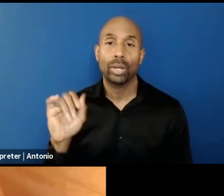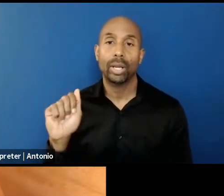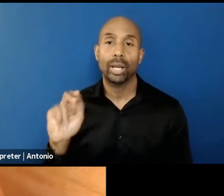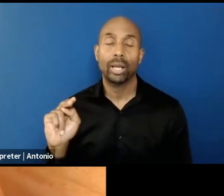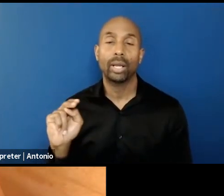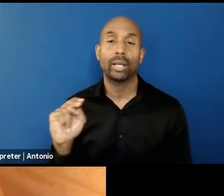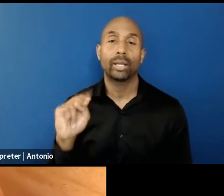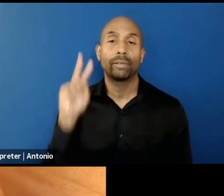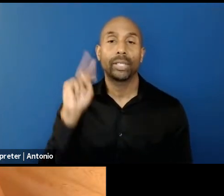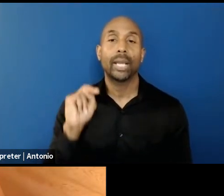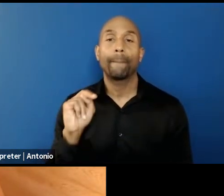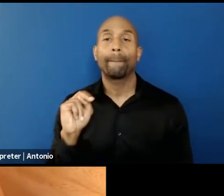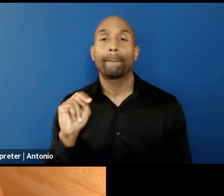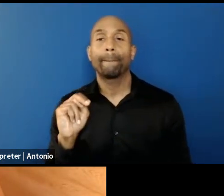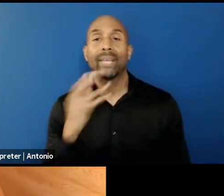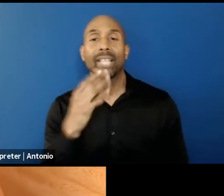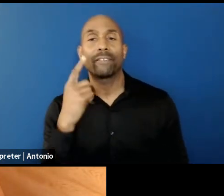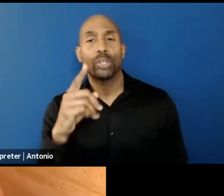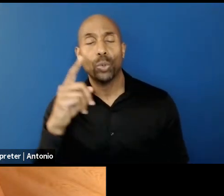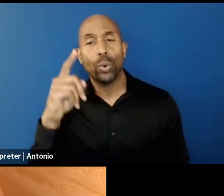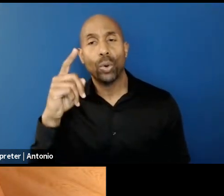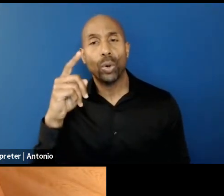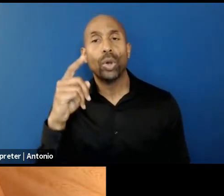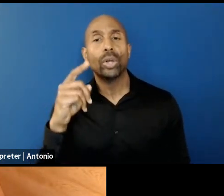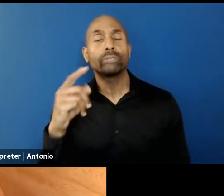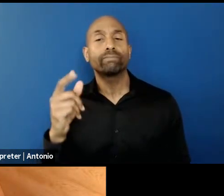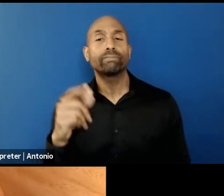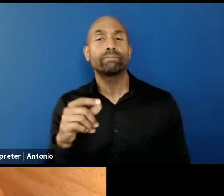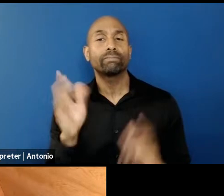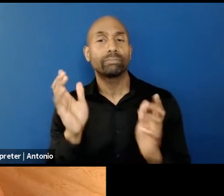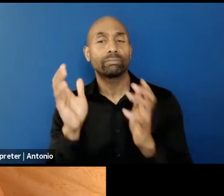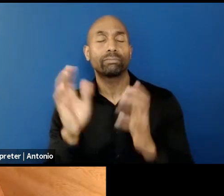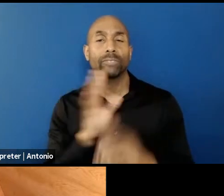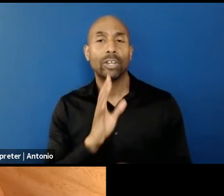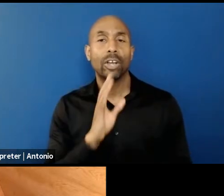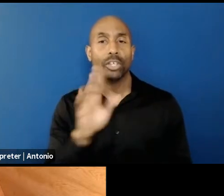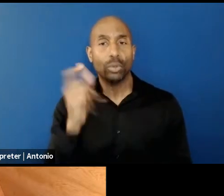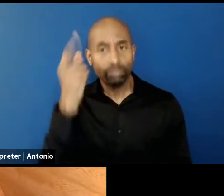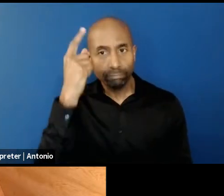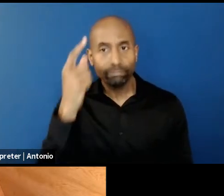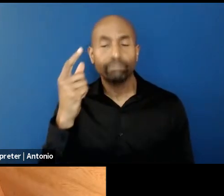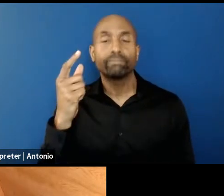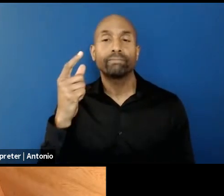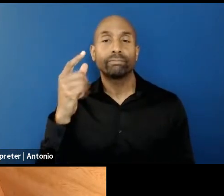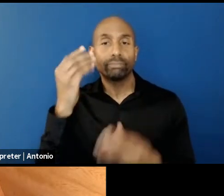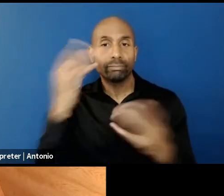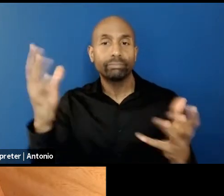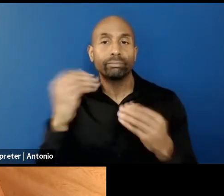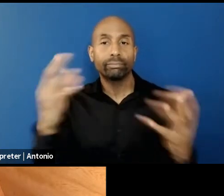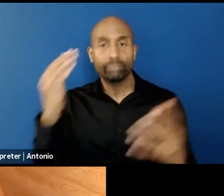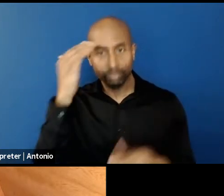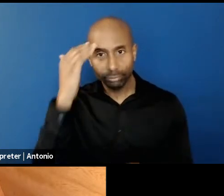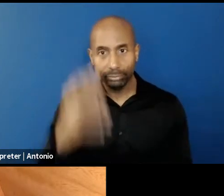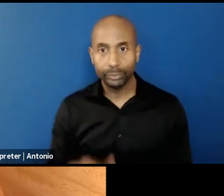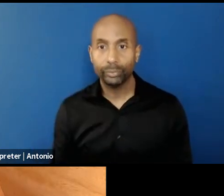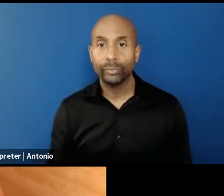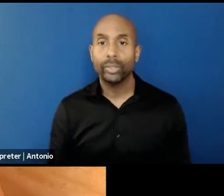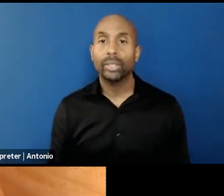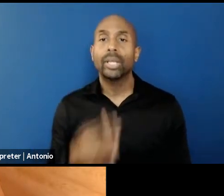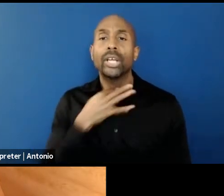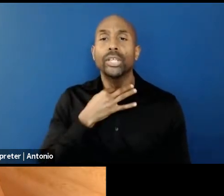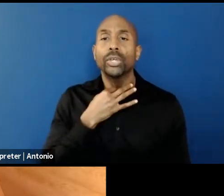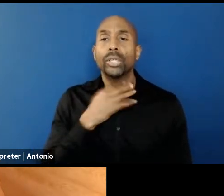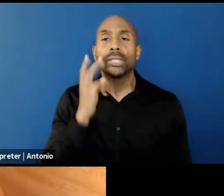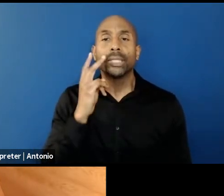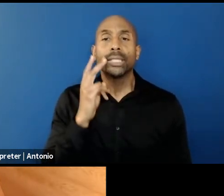how you see the world today during a pandemic. Has it impacted your process of creativity? And if so, in what